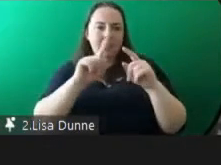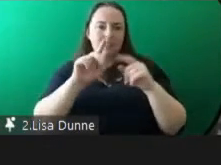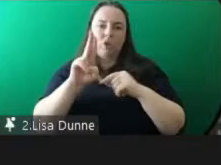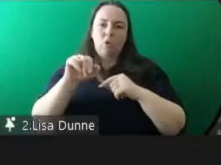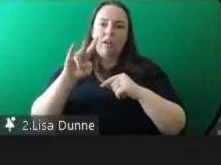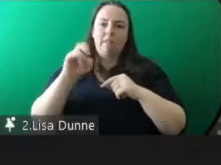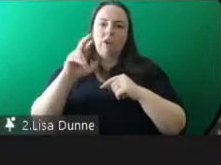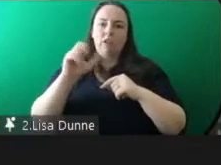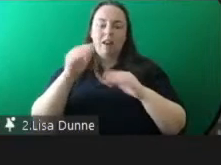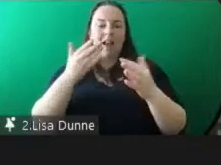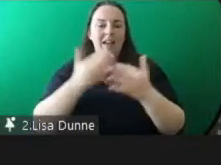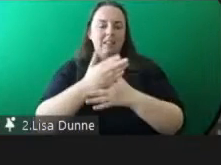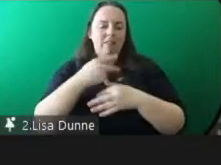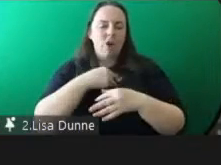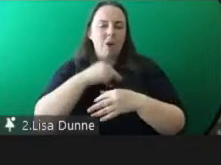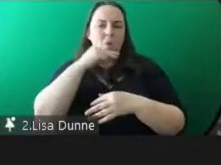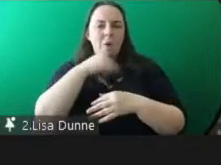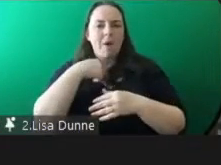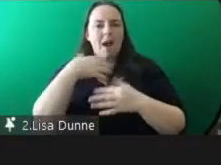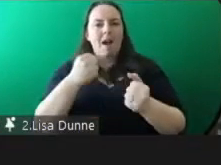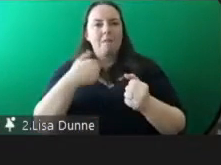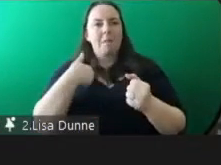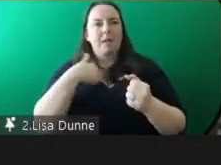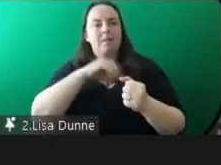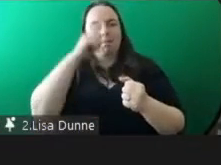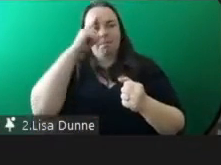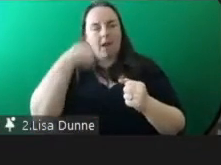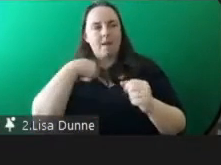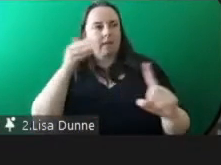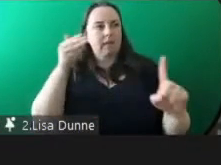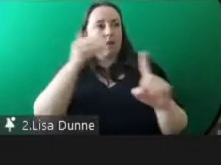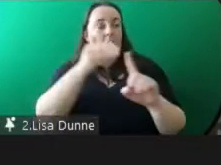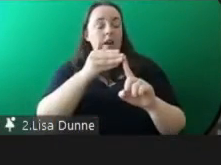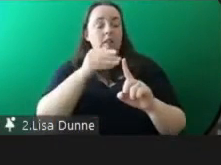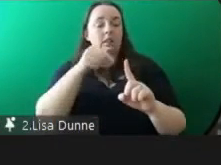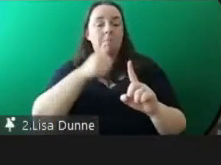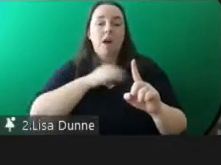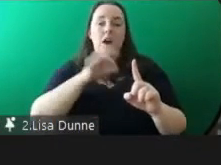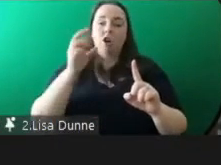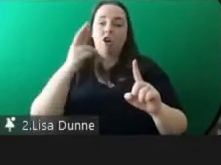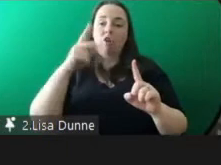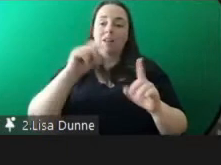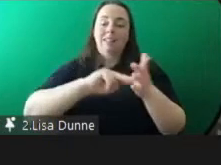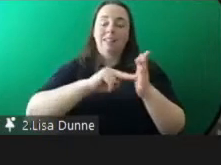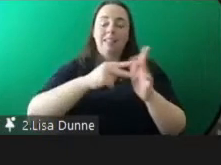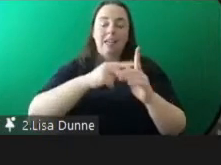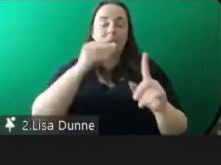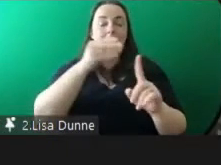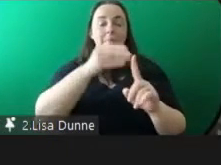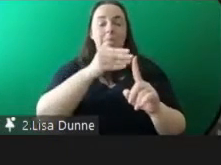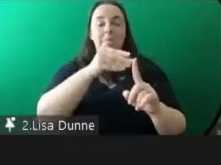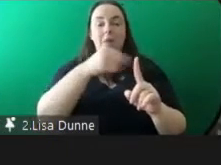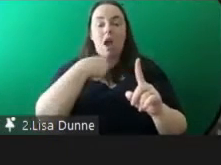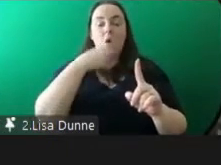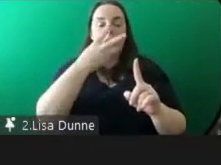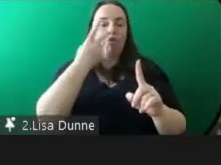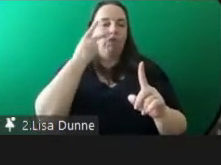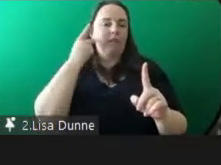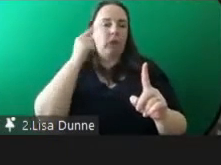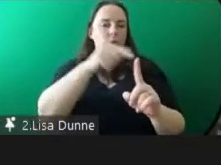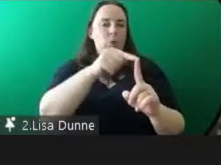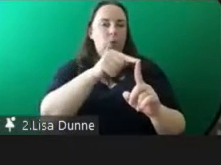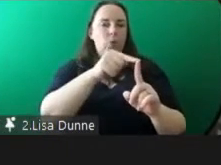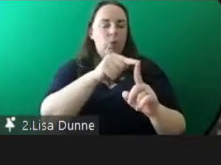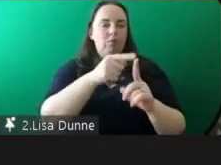we've set us as a target of reviewing our grant scheme and dealing with all those